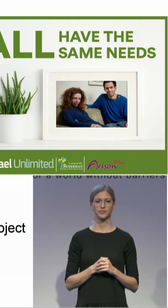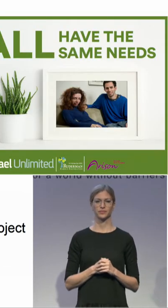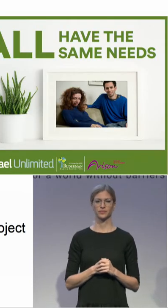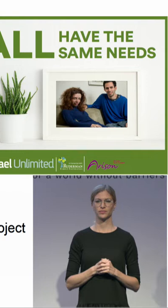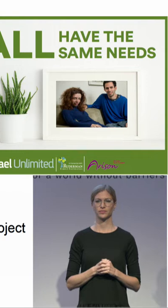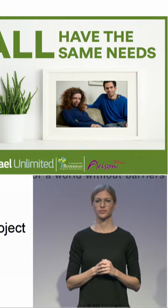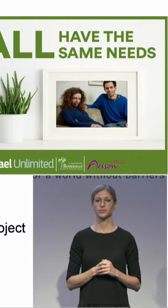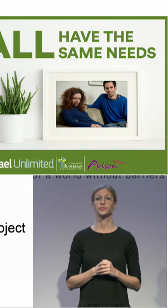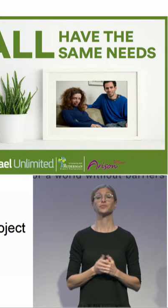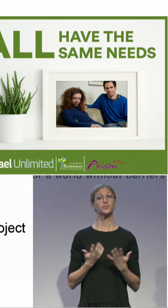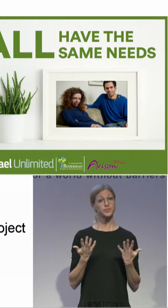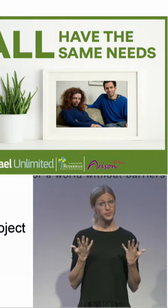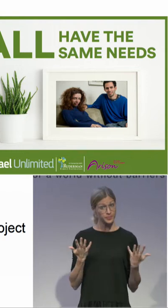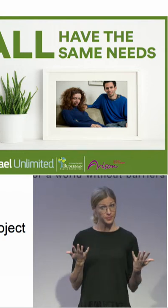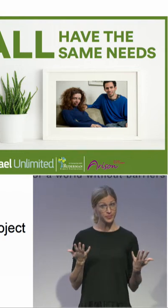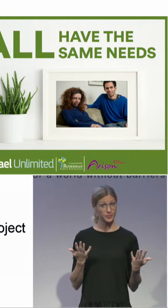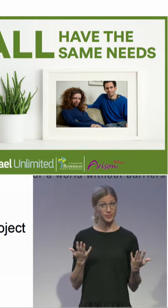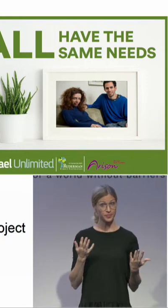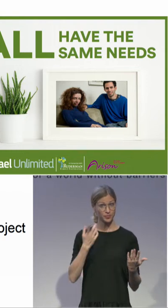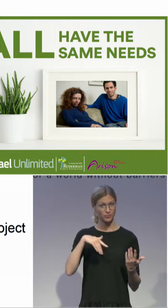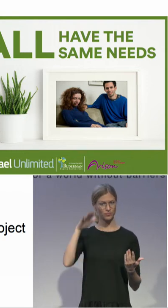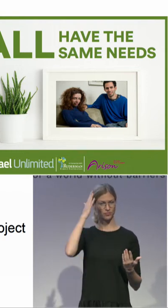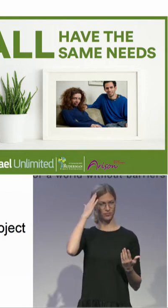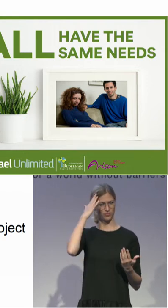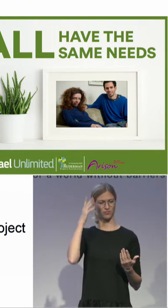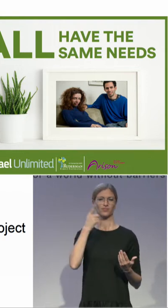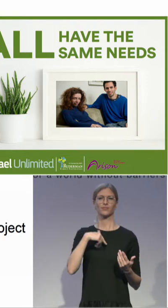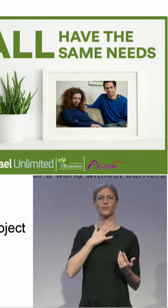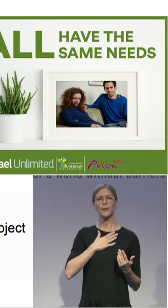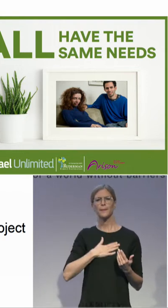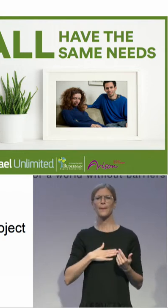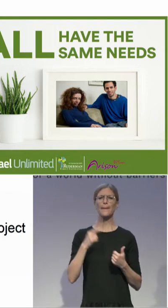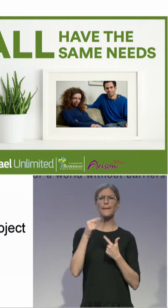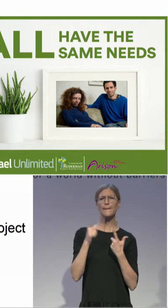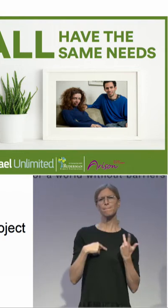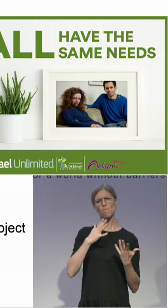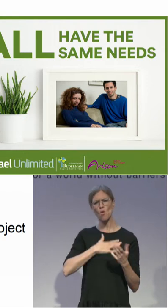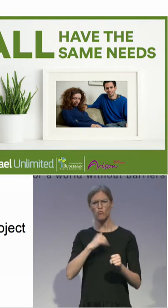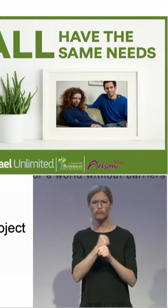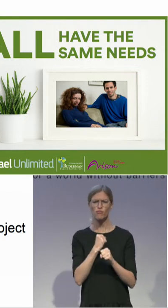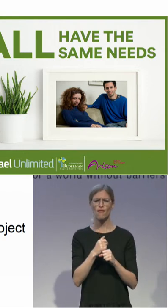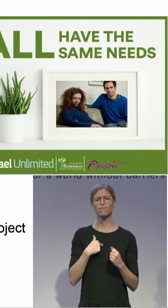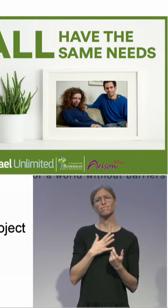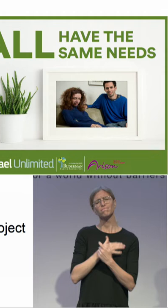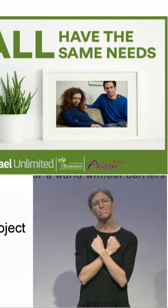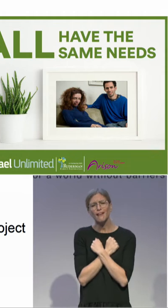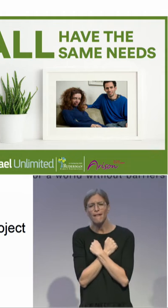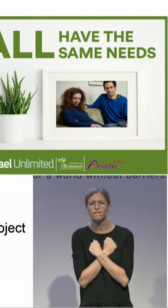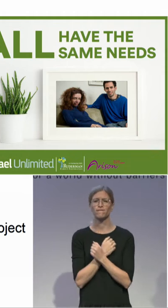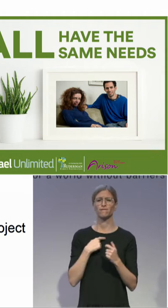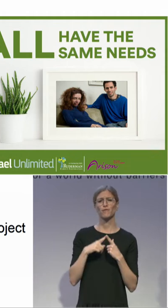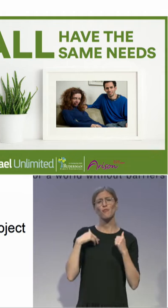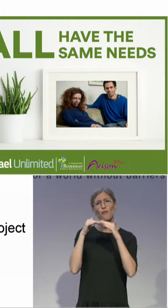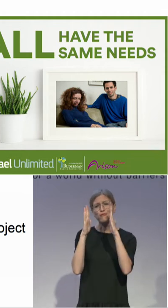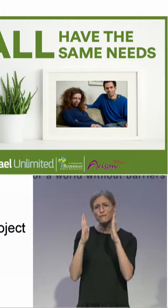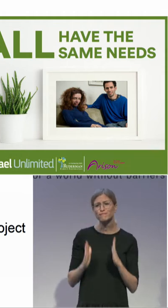So, as we all know, we all have the same needs. We want to work, to love, to have a roof beyond our heads, to have